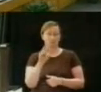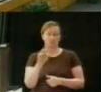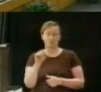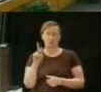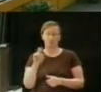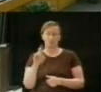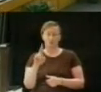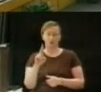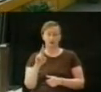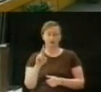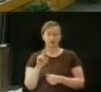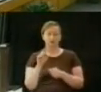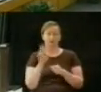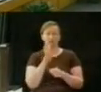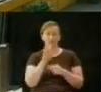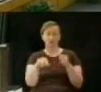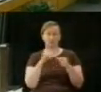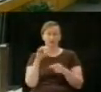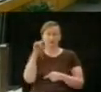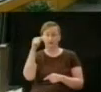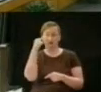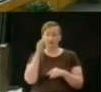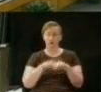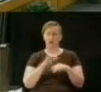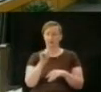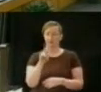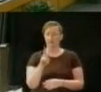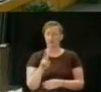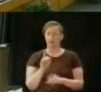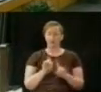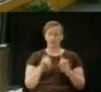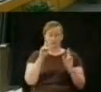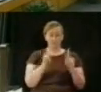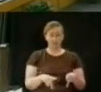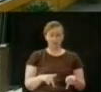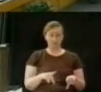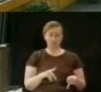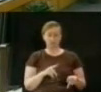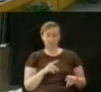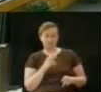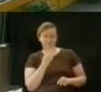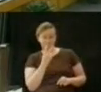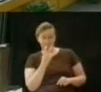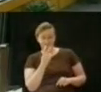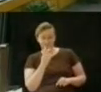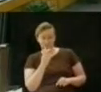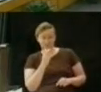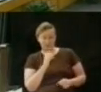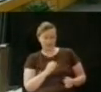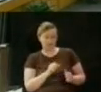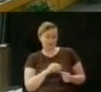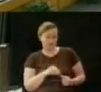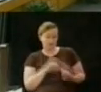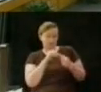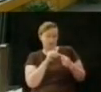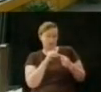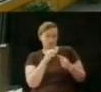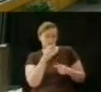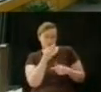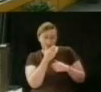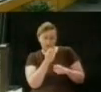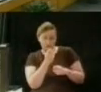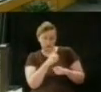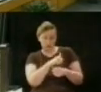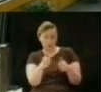of us who've been here a we can remember Kaz Walker buying time on TV to speak against metro government back in the 70s. But people are